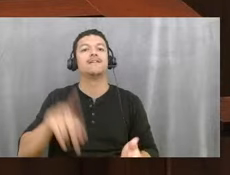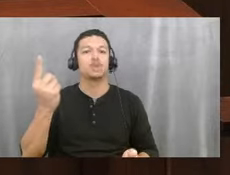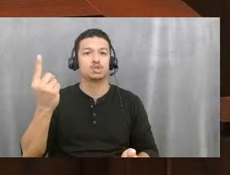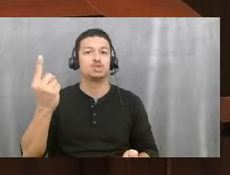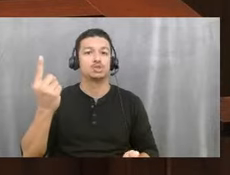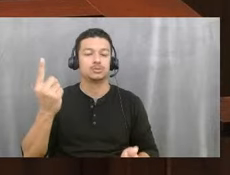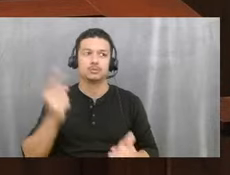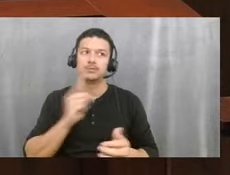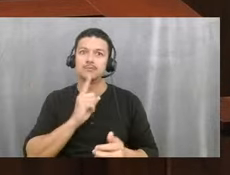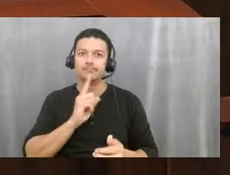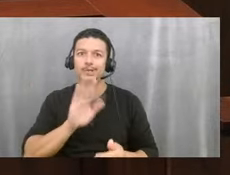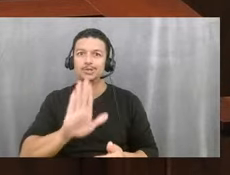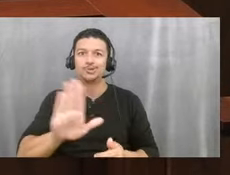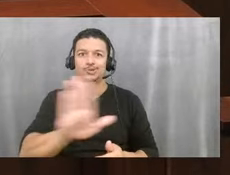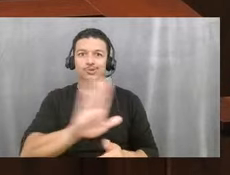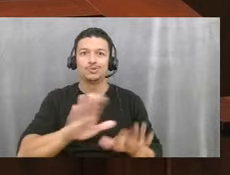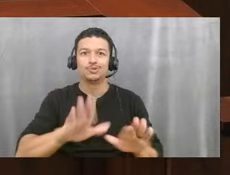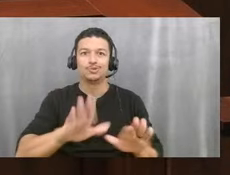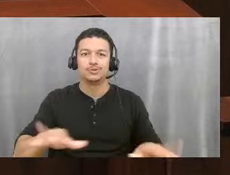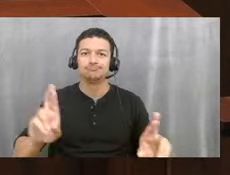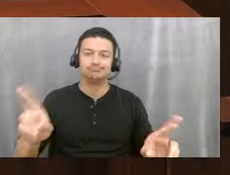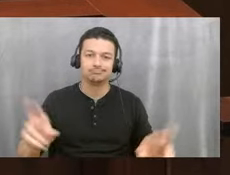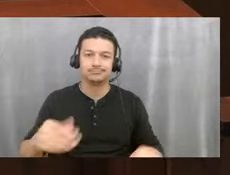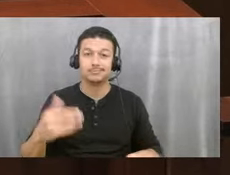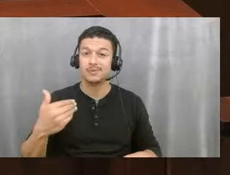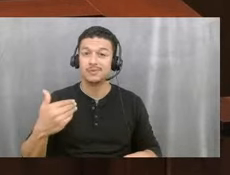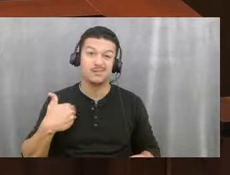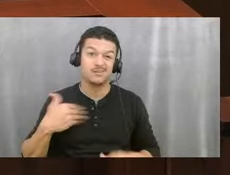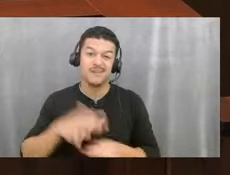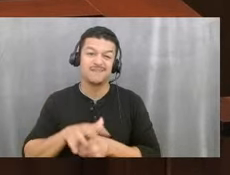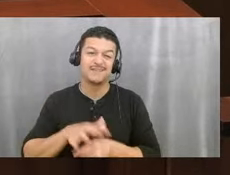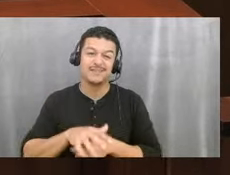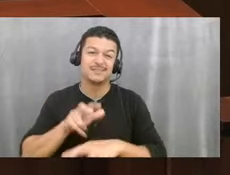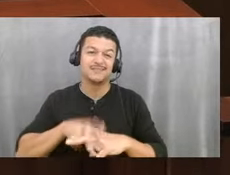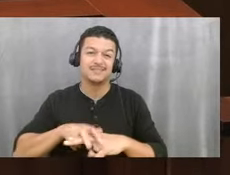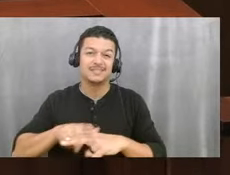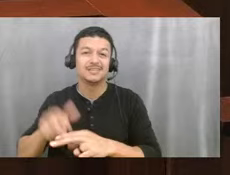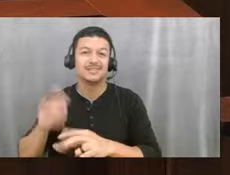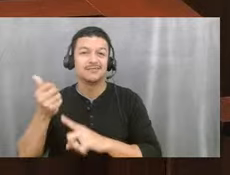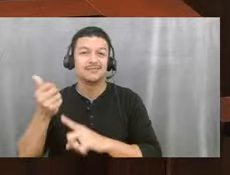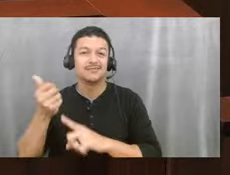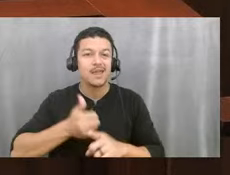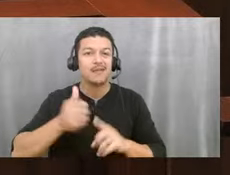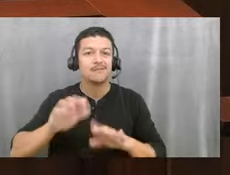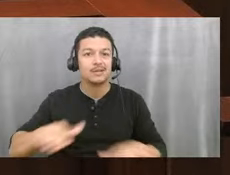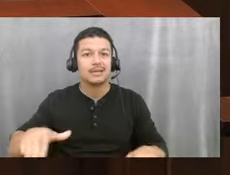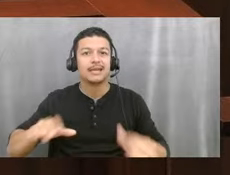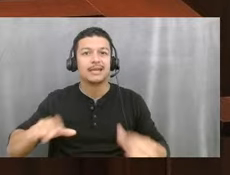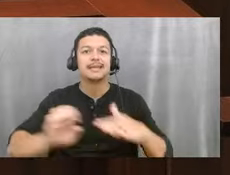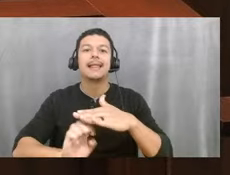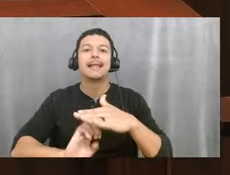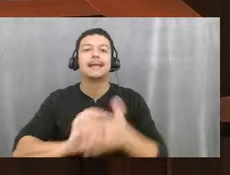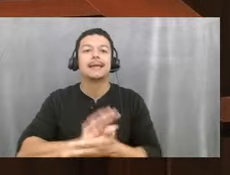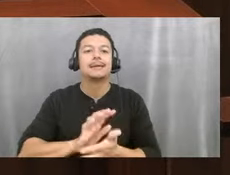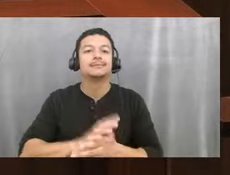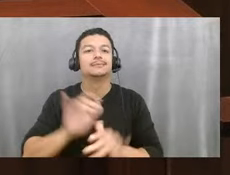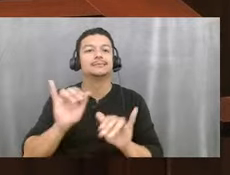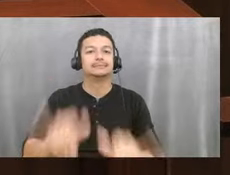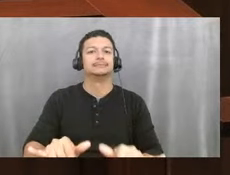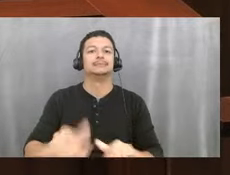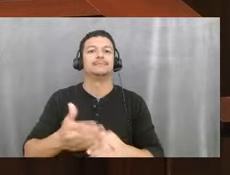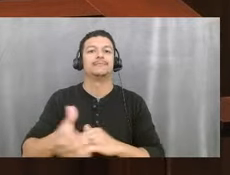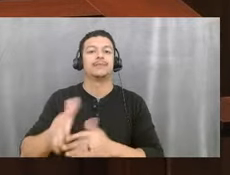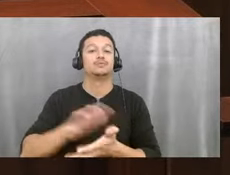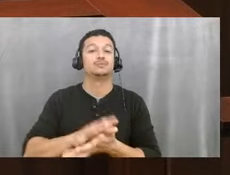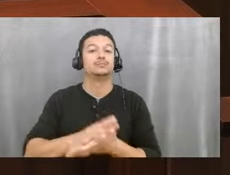for them to be a part of. We don't have enough seats for every child who's in elementary school to stay after school every day. Sometimes it's